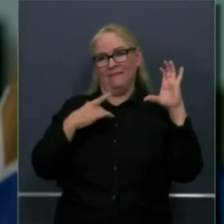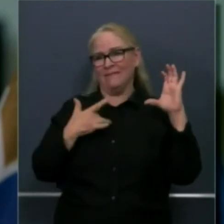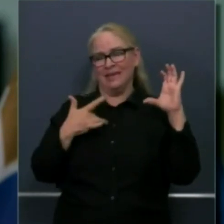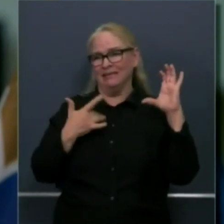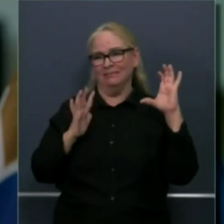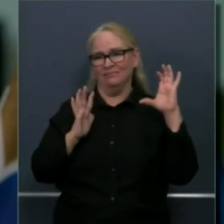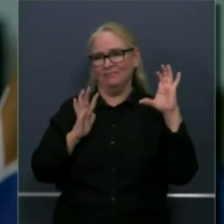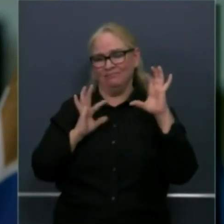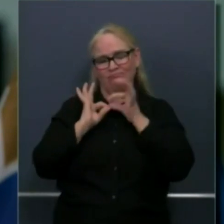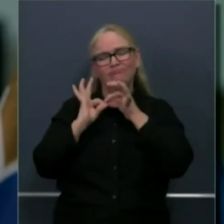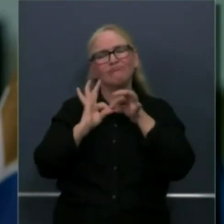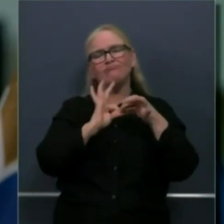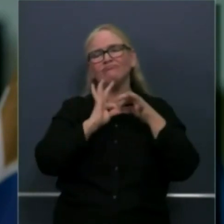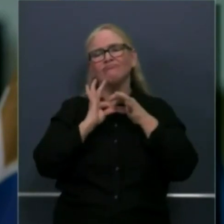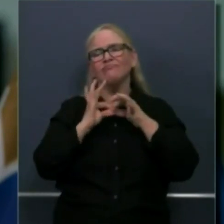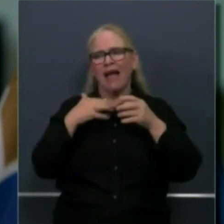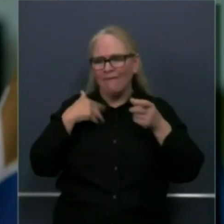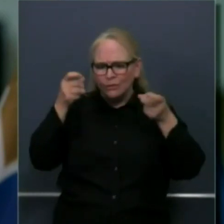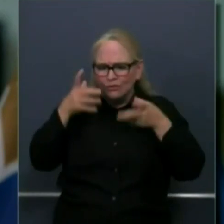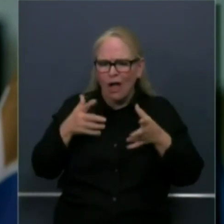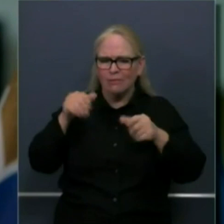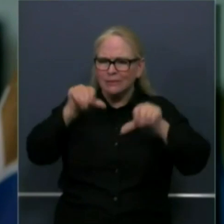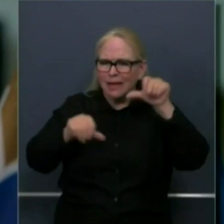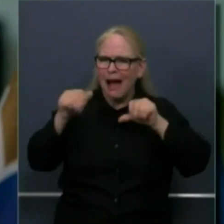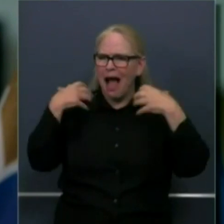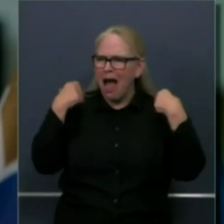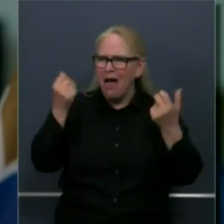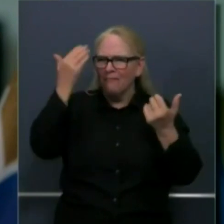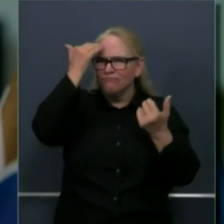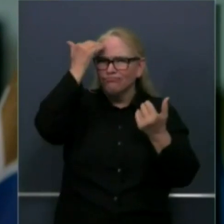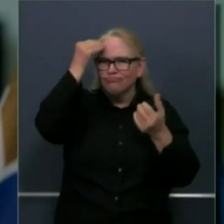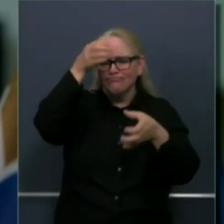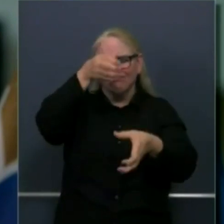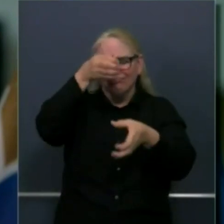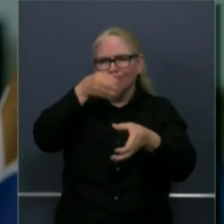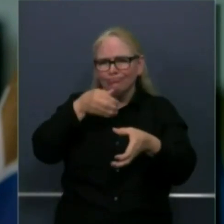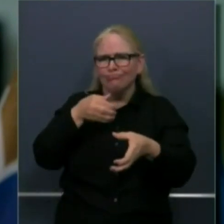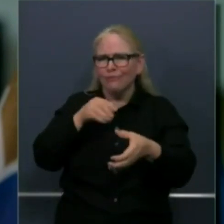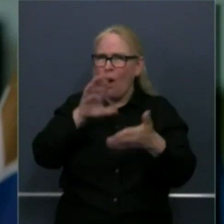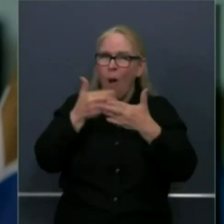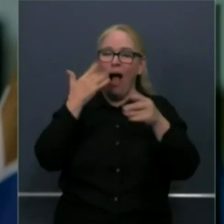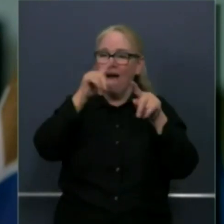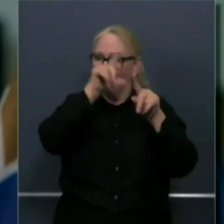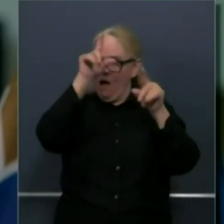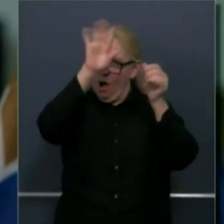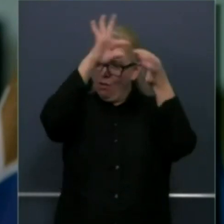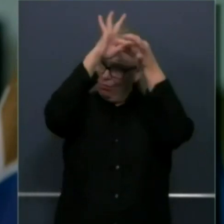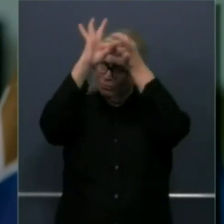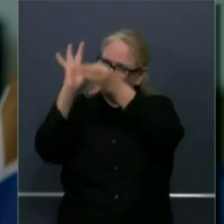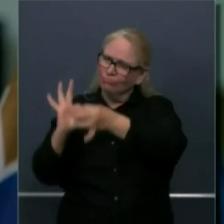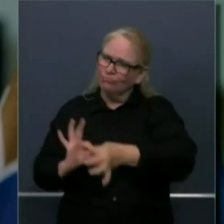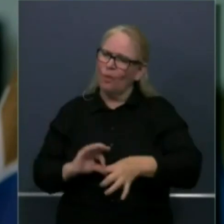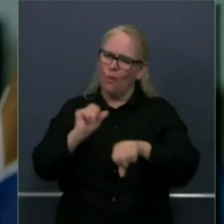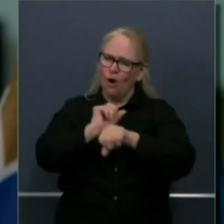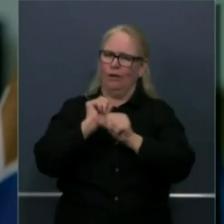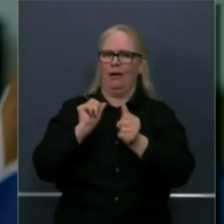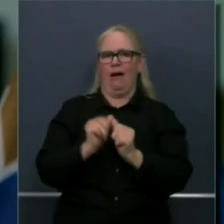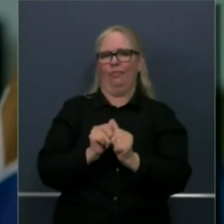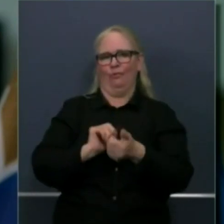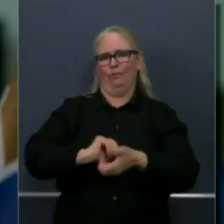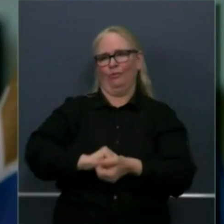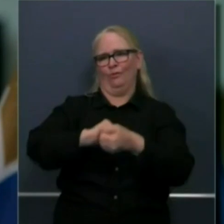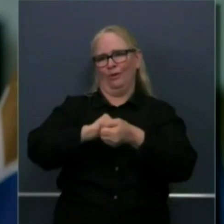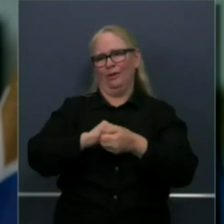health directors across the state of california uh we are in the spirit of collaboration and partnership want to address